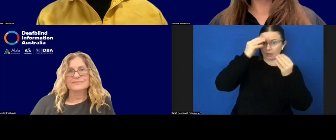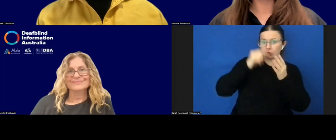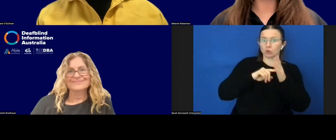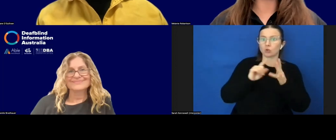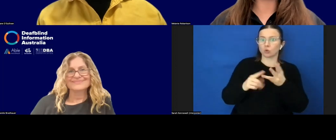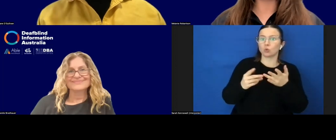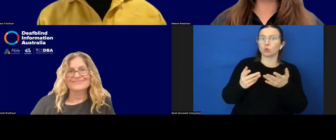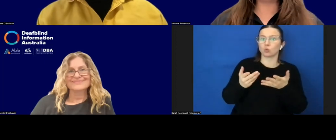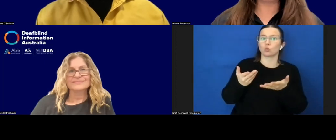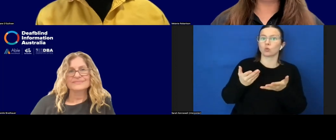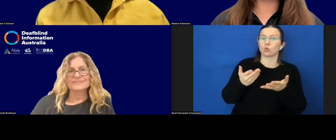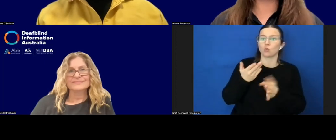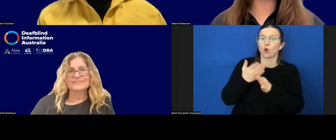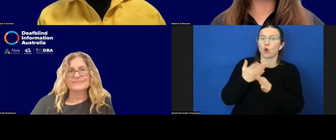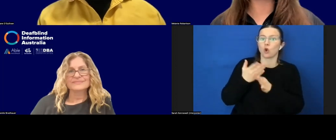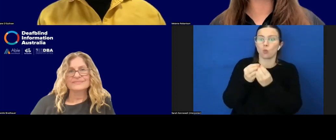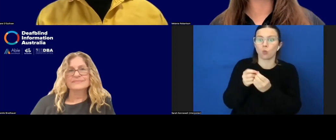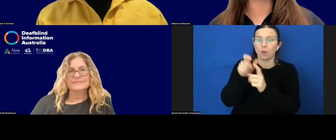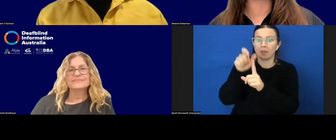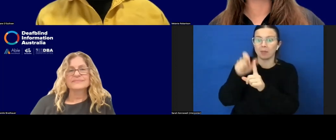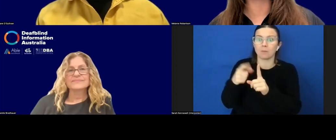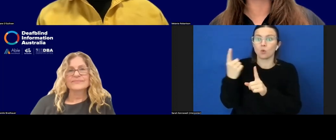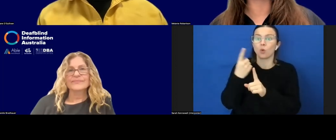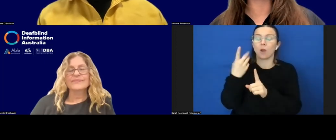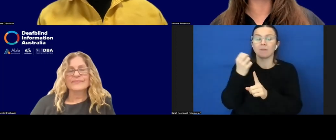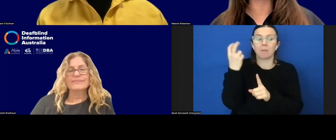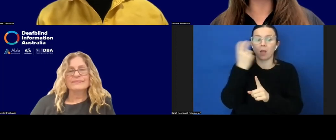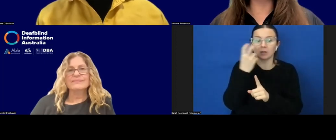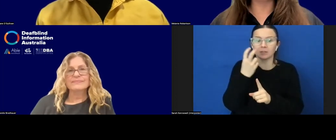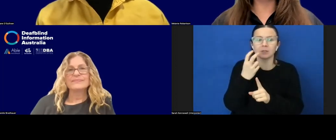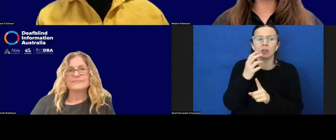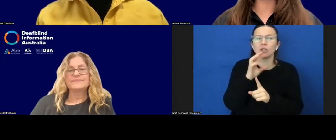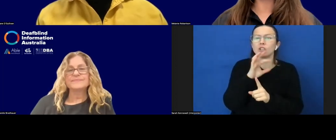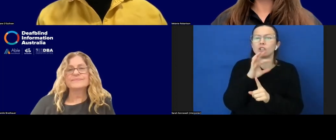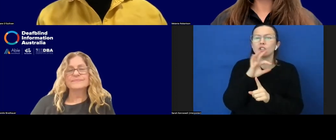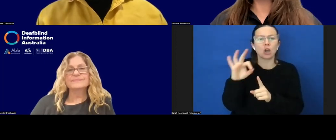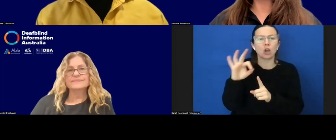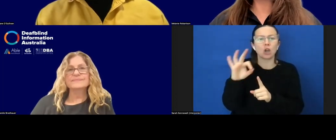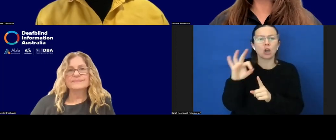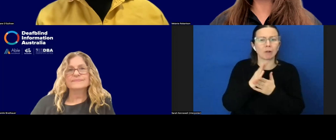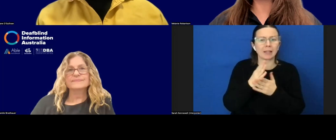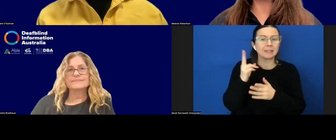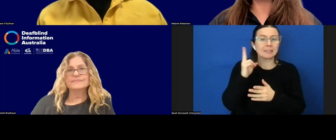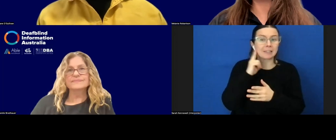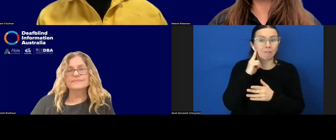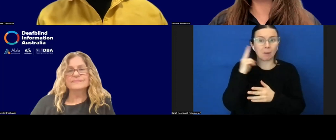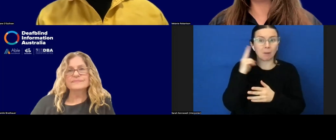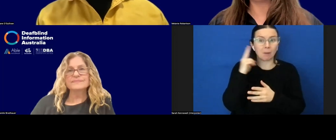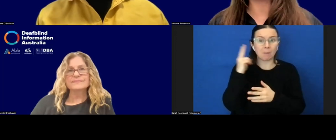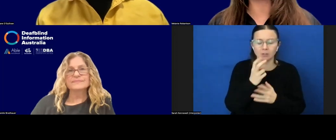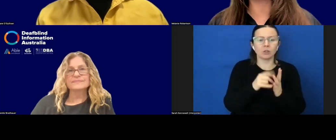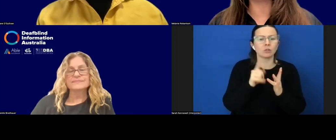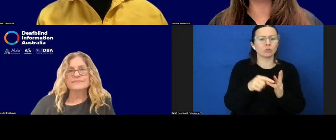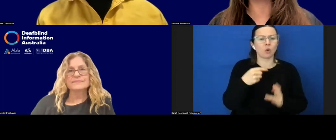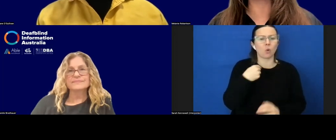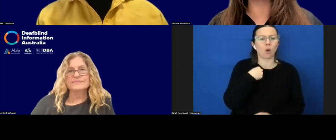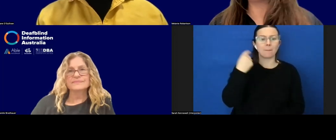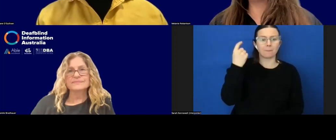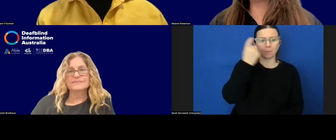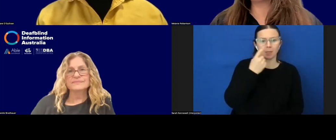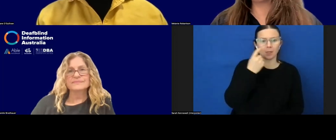but not necessarily trained to service people with deafblindness. So I'm wondering throughout